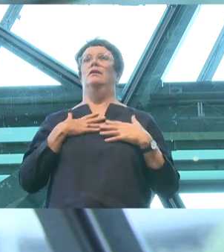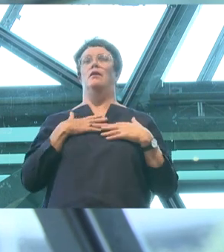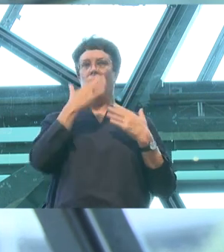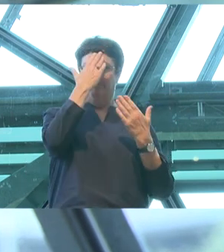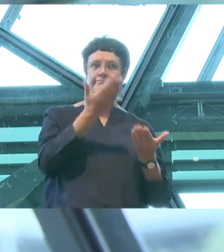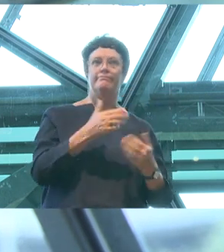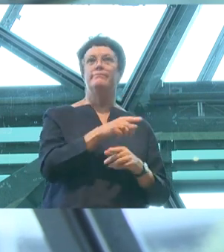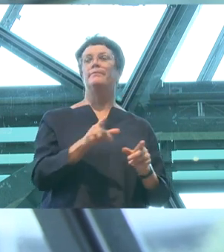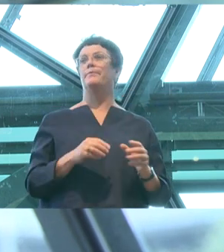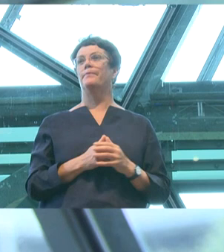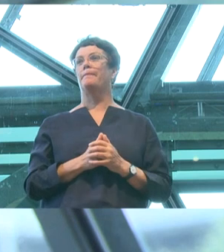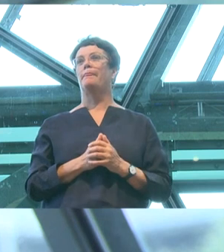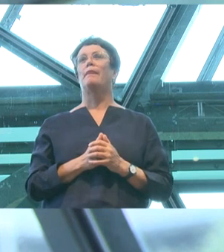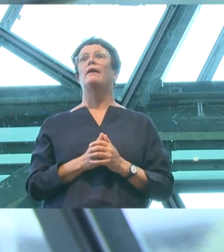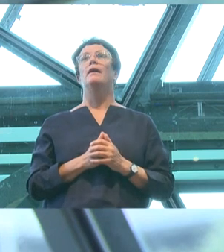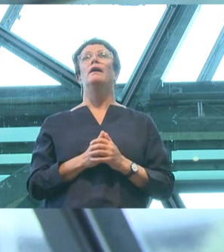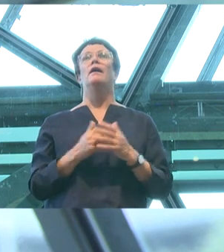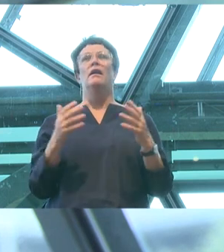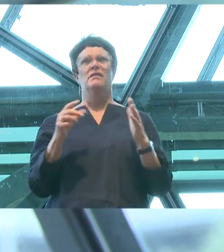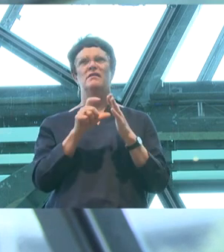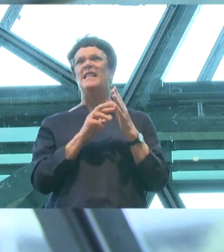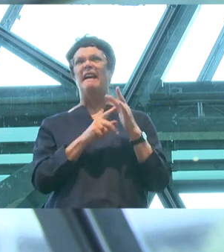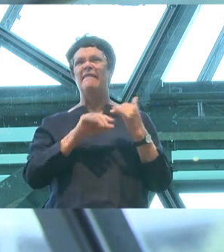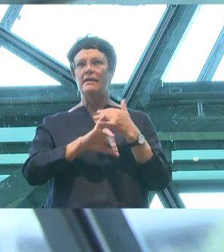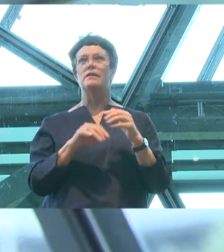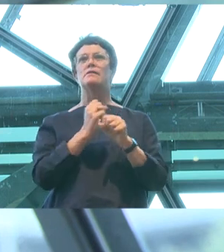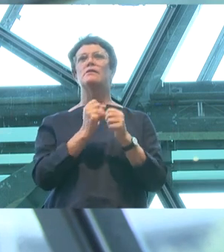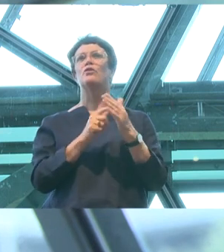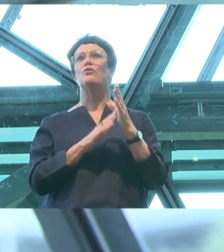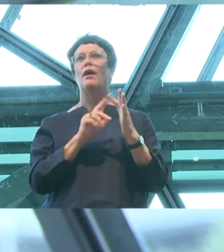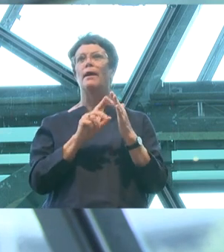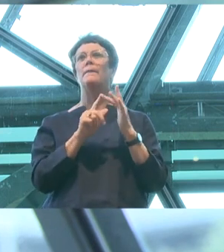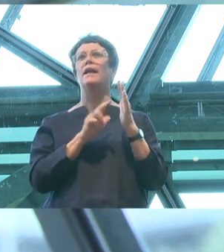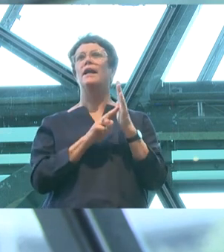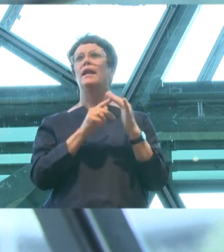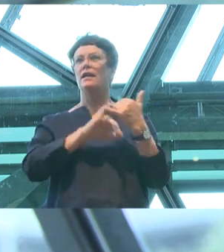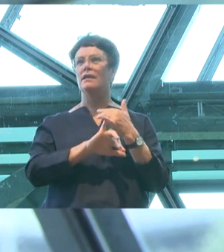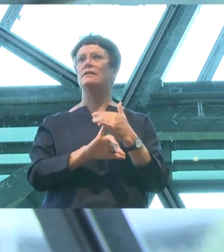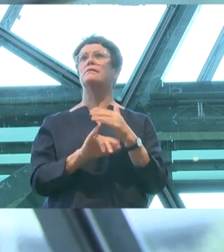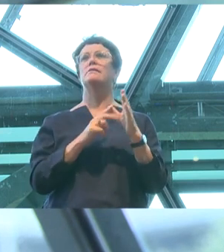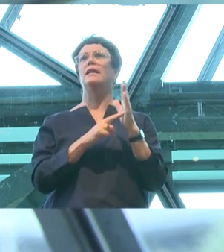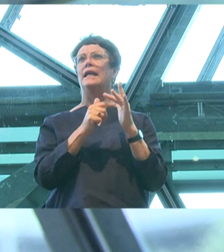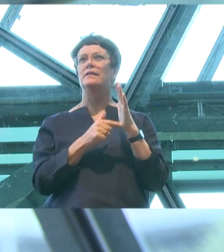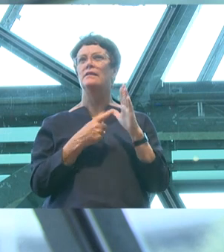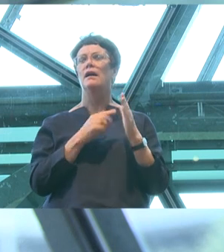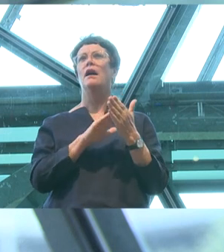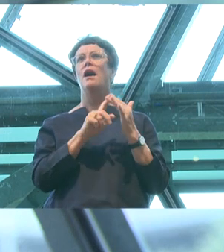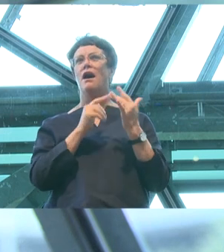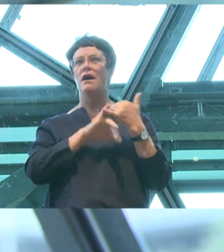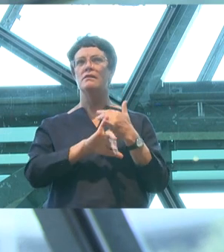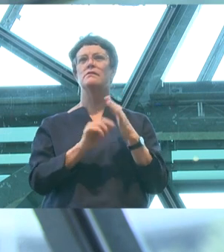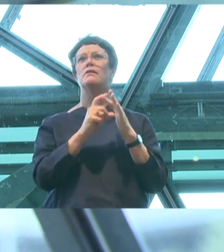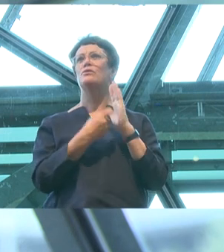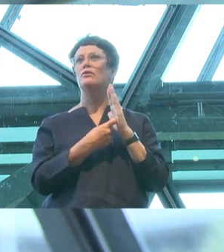Professor Megan Davis, Graeme Innes, Dr Anita Heiss, Professor Gillian Triggs, Dr Ann Summers,